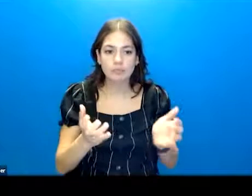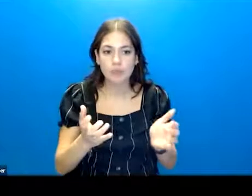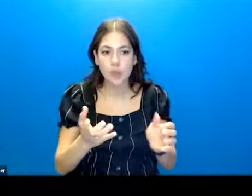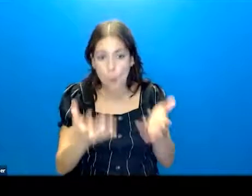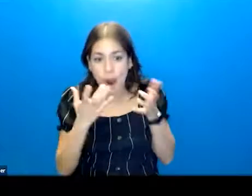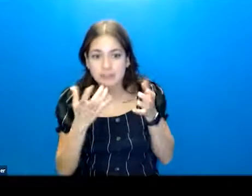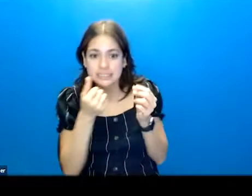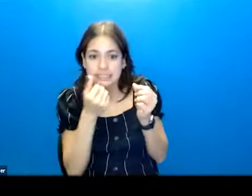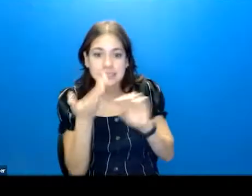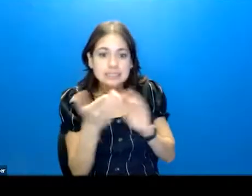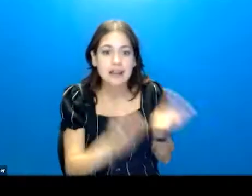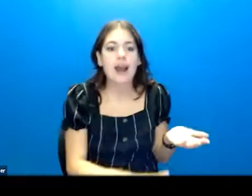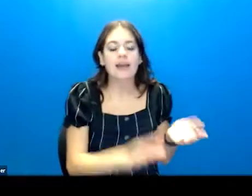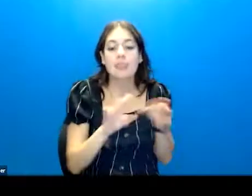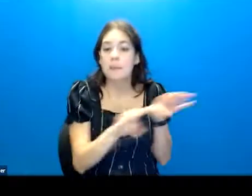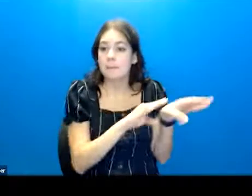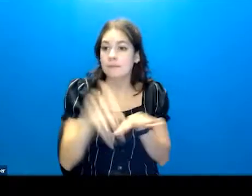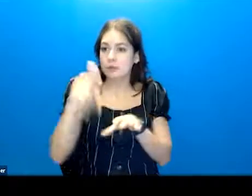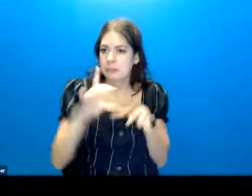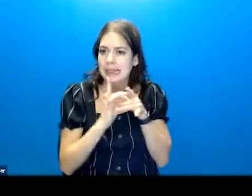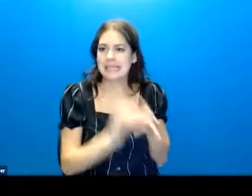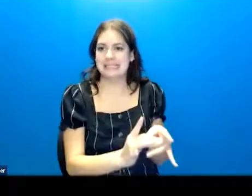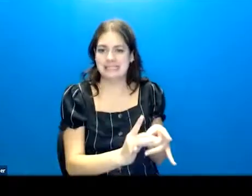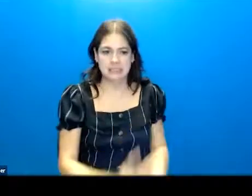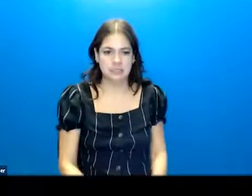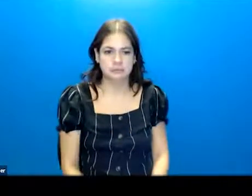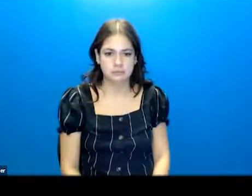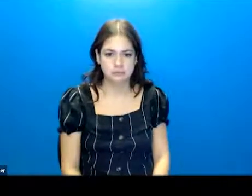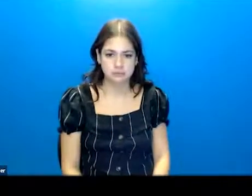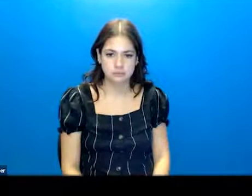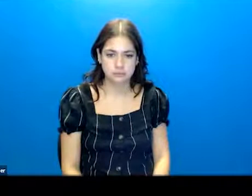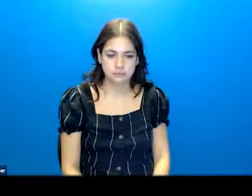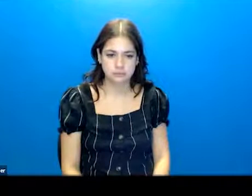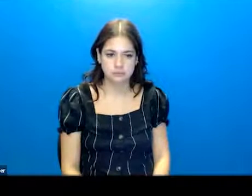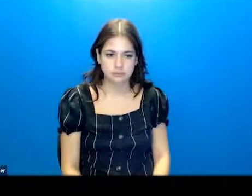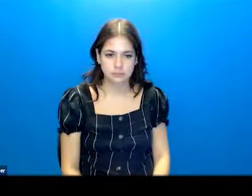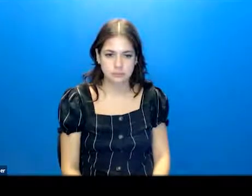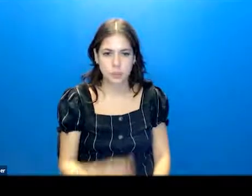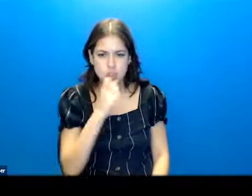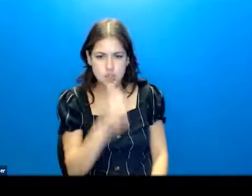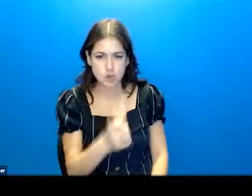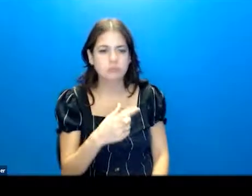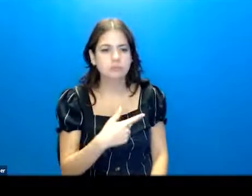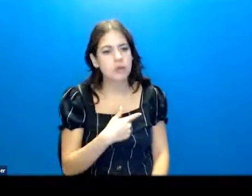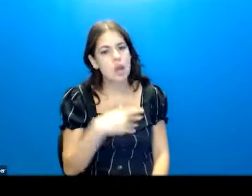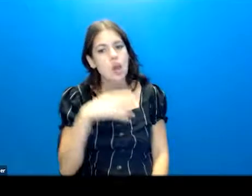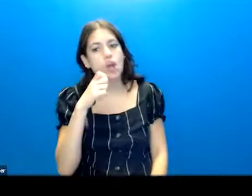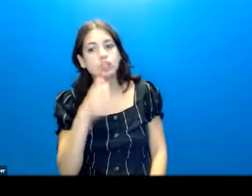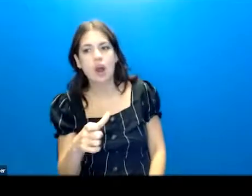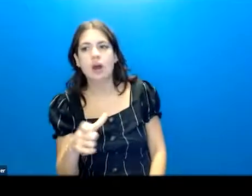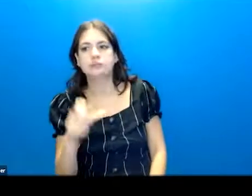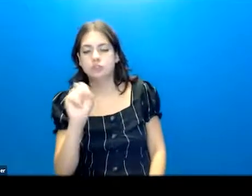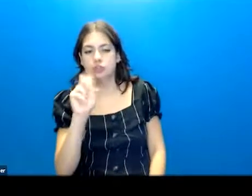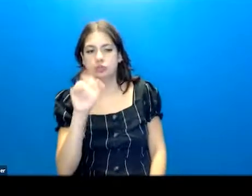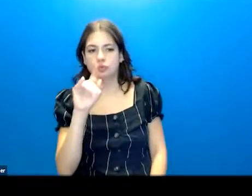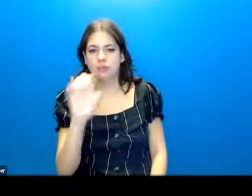behavior need to be linked. And this is where we don't consider non-suicidal self-injurious behavior.